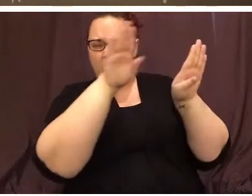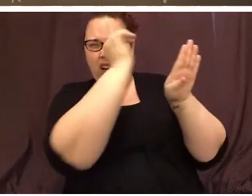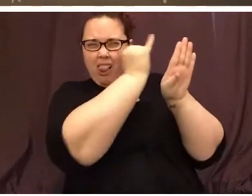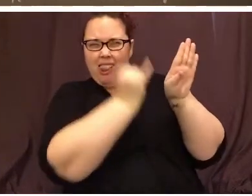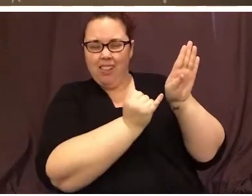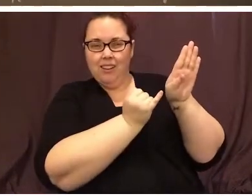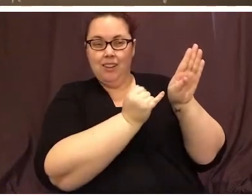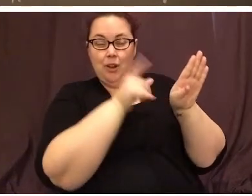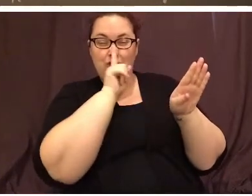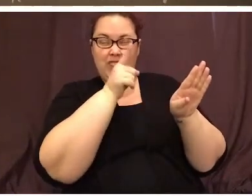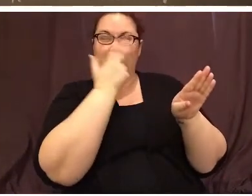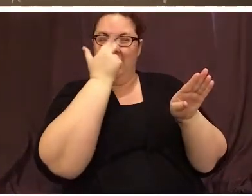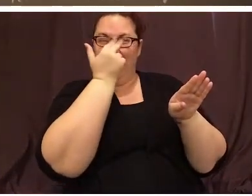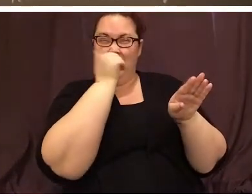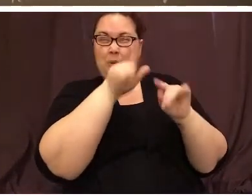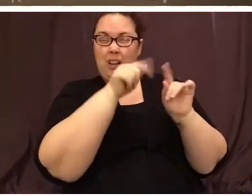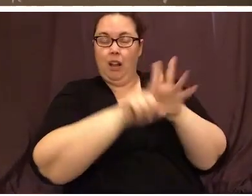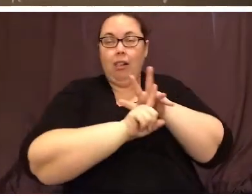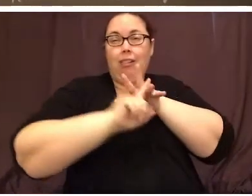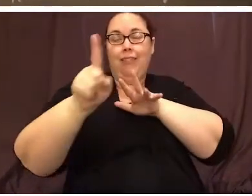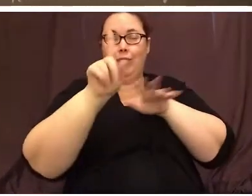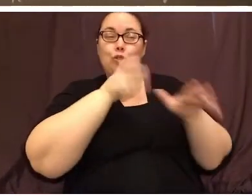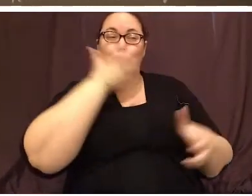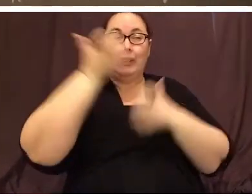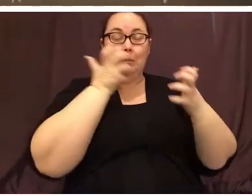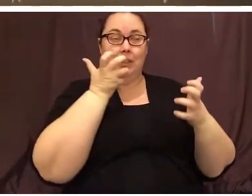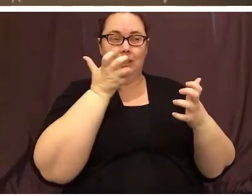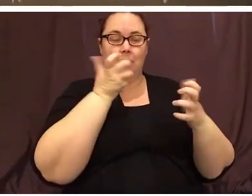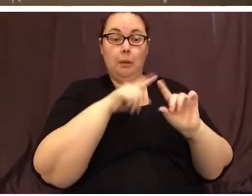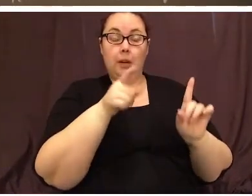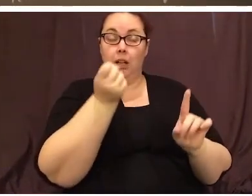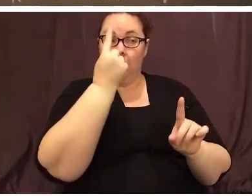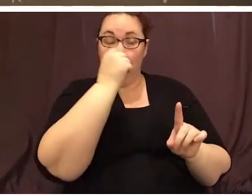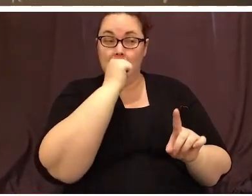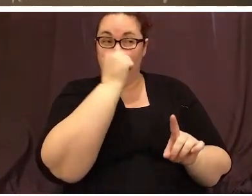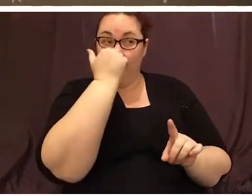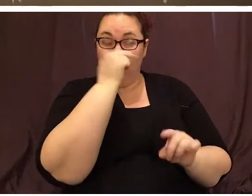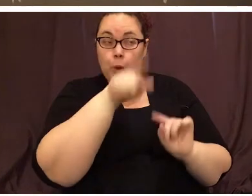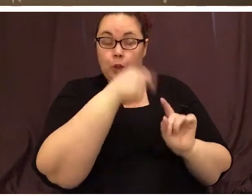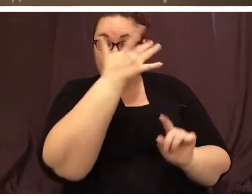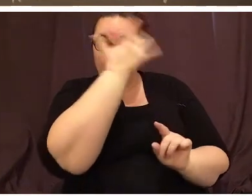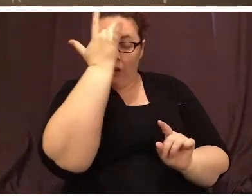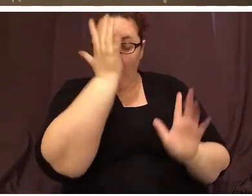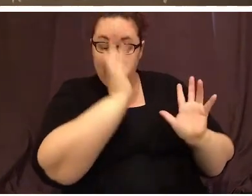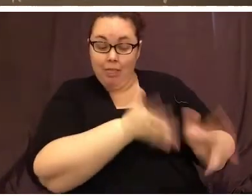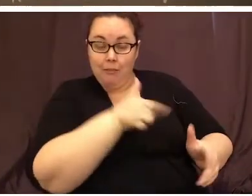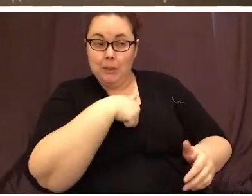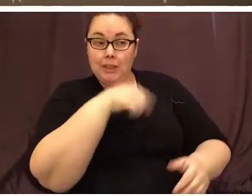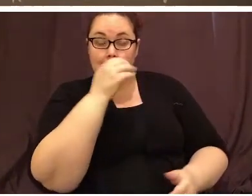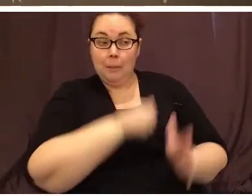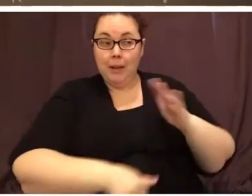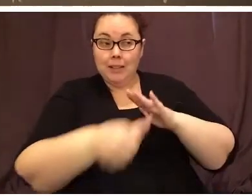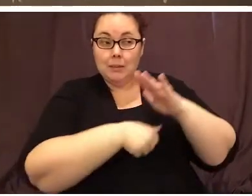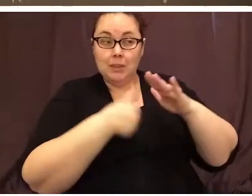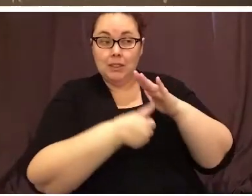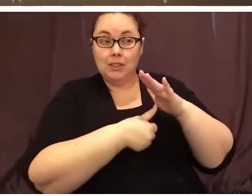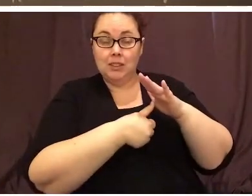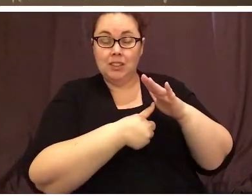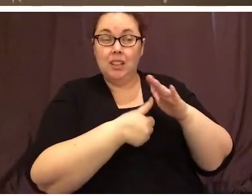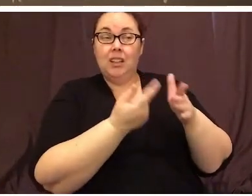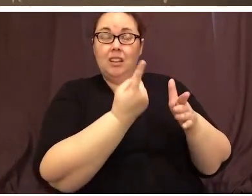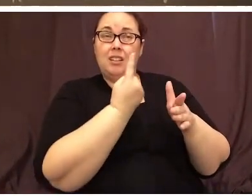But it wasn't so funny when you forgot to take me out of the basement. Please come get me. I'm kind of